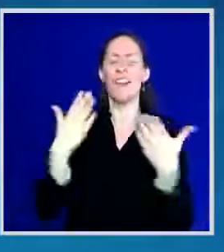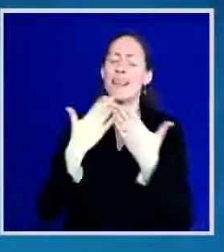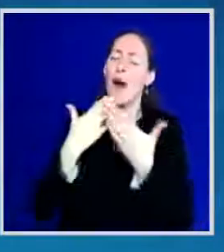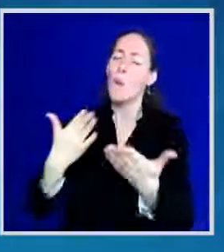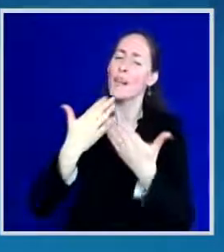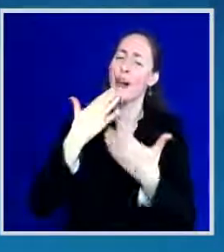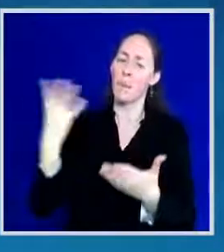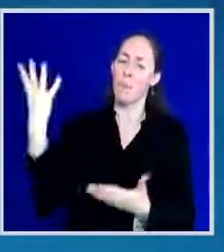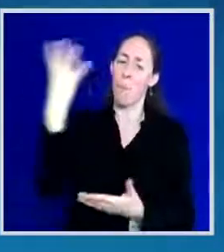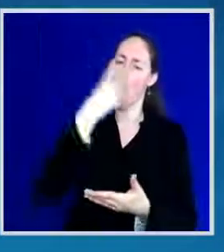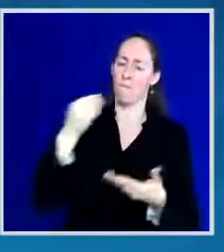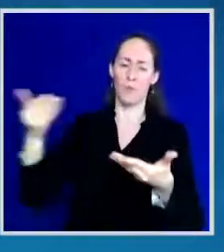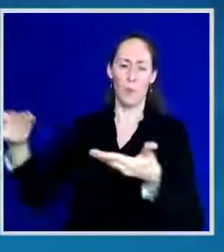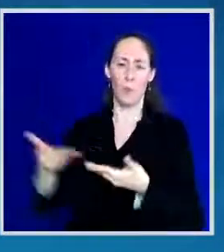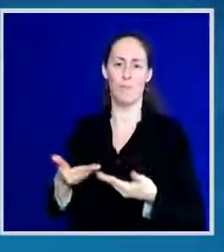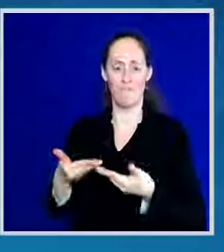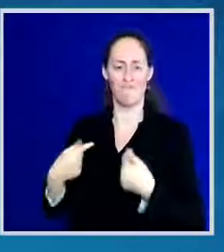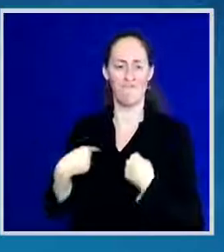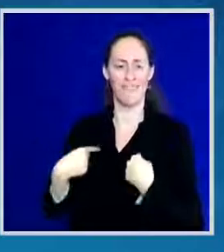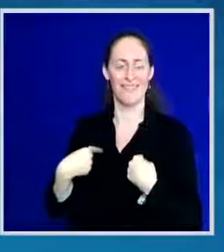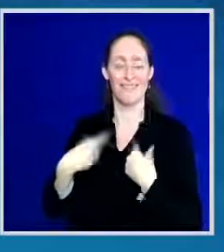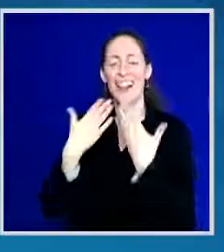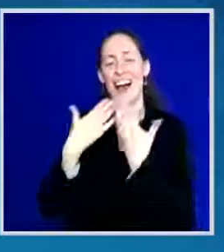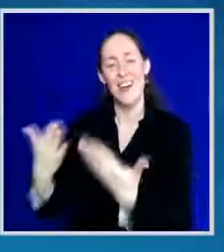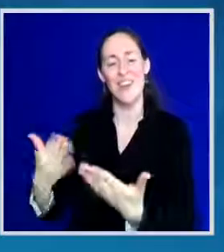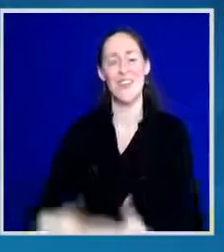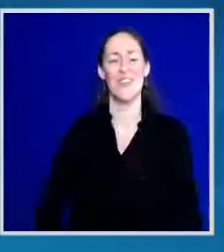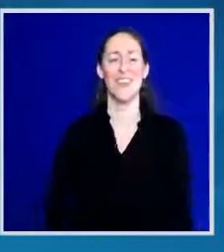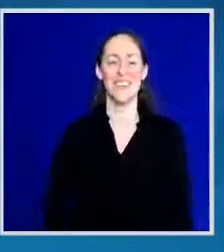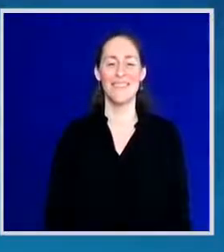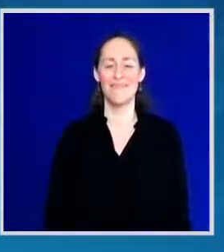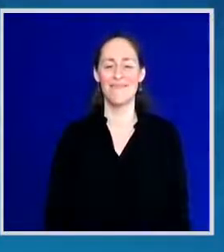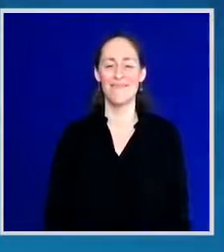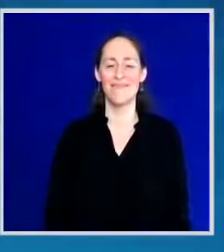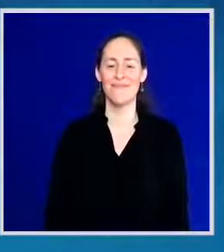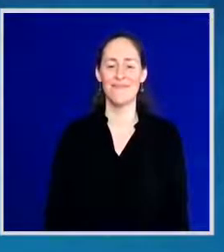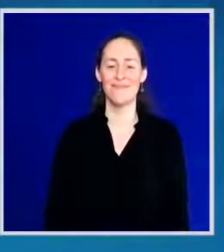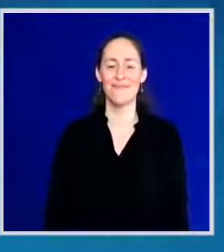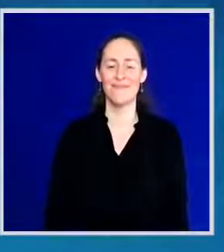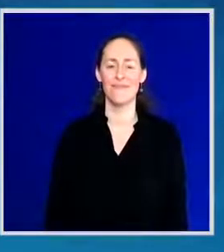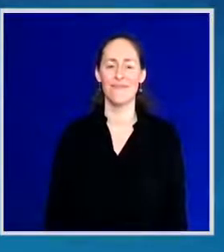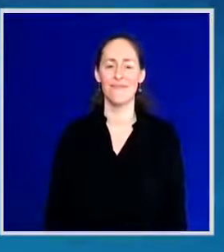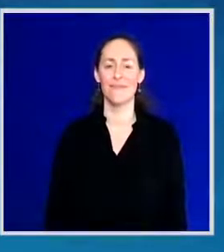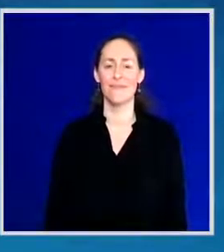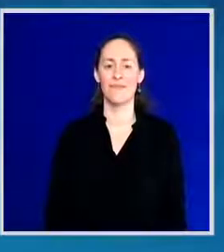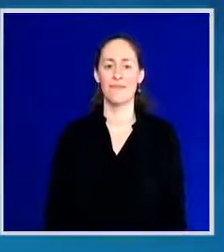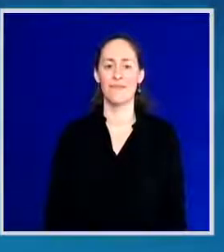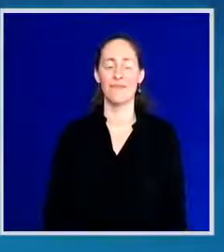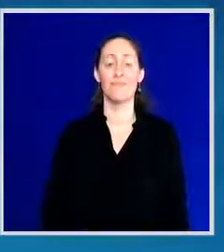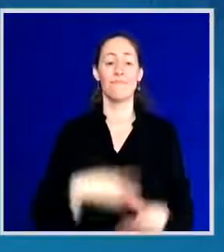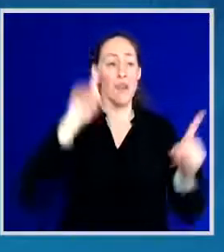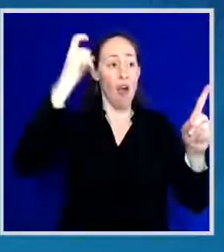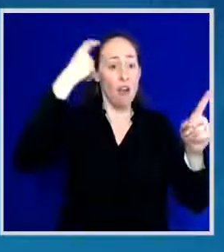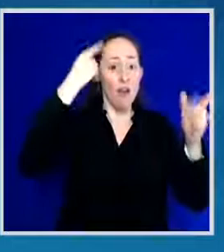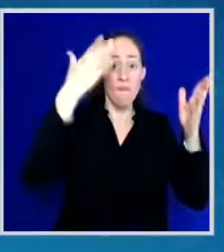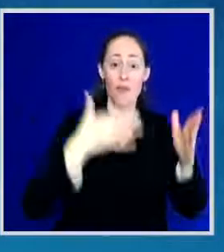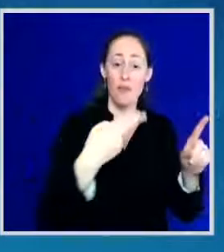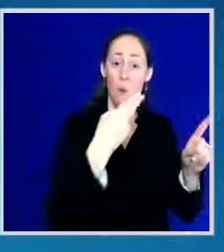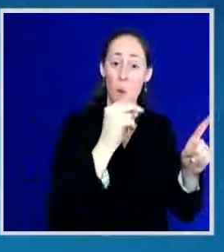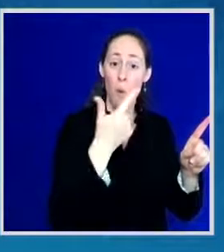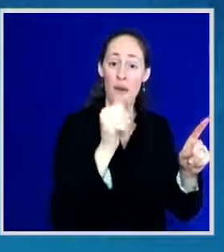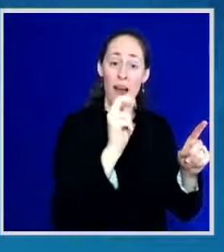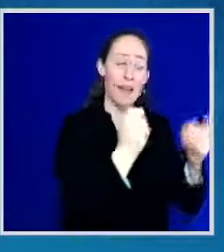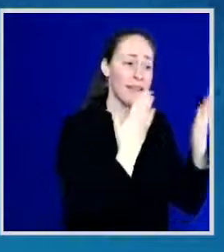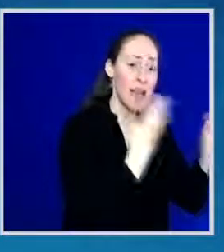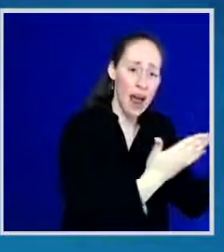governor, Larry Hogan, thank you. And Team Maryland,